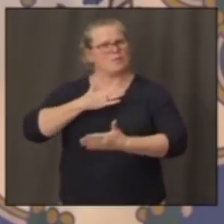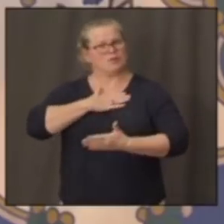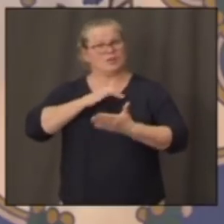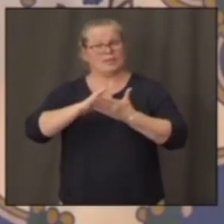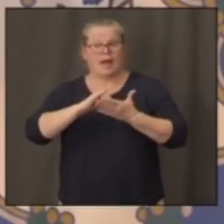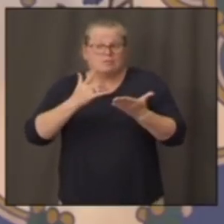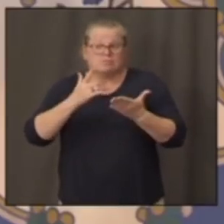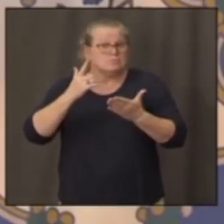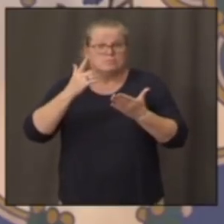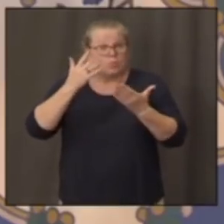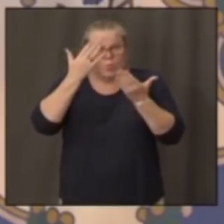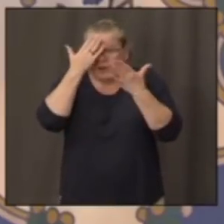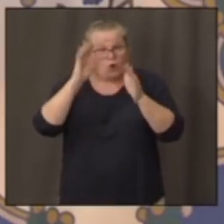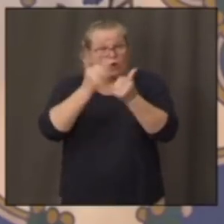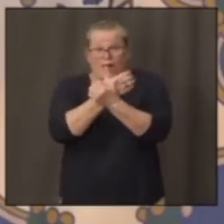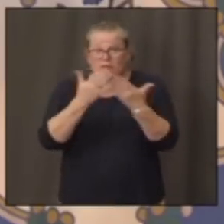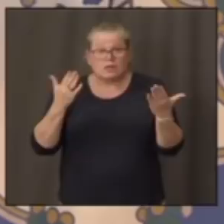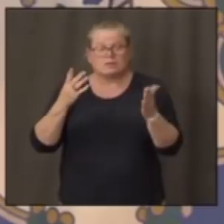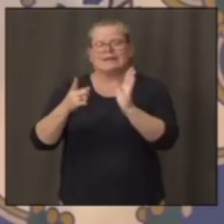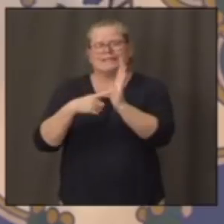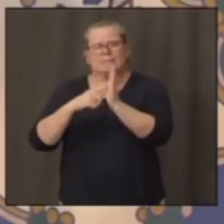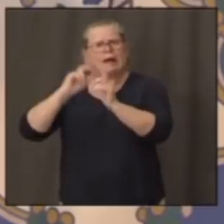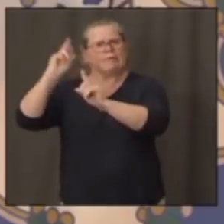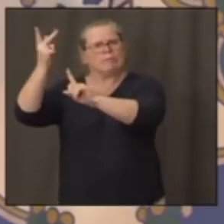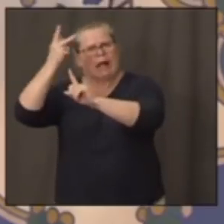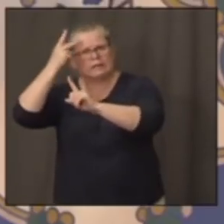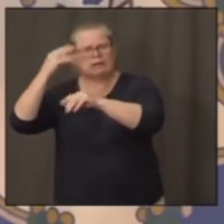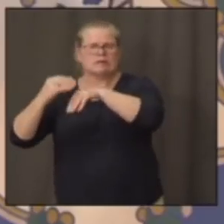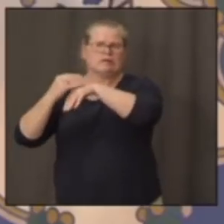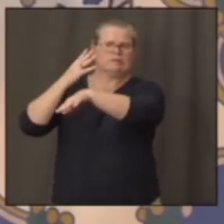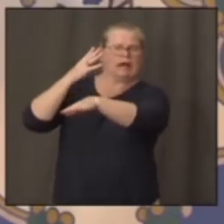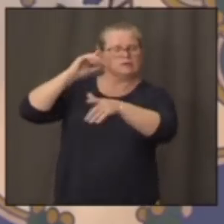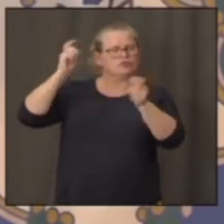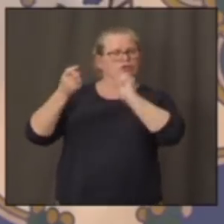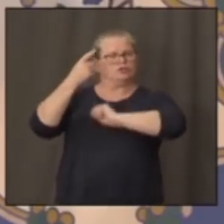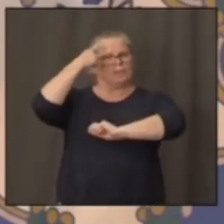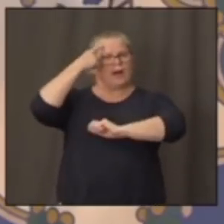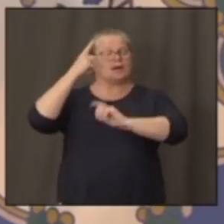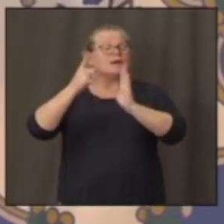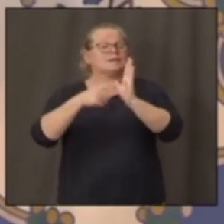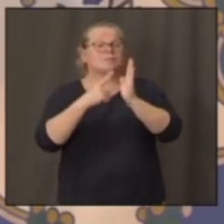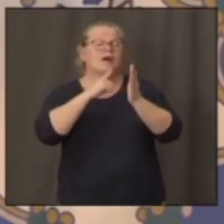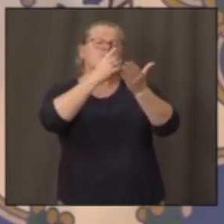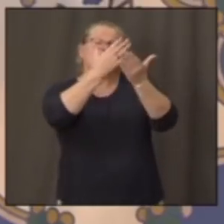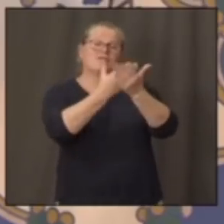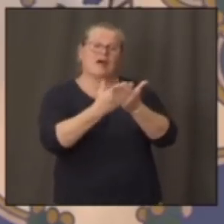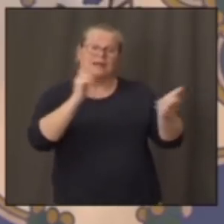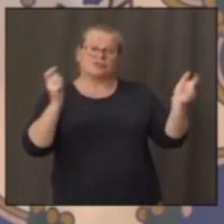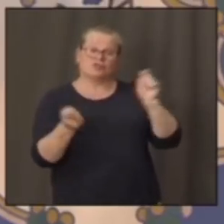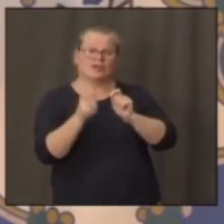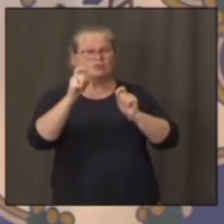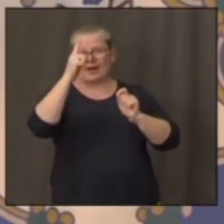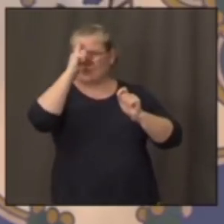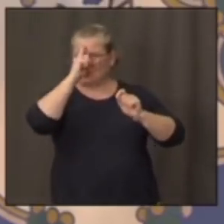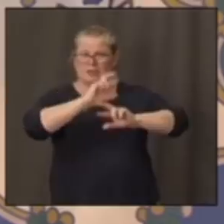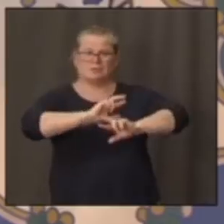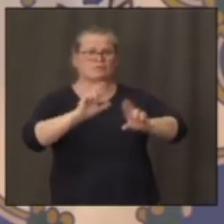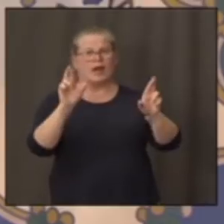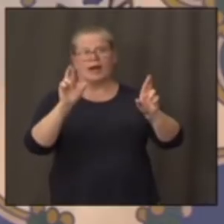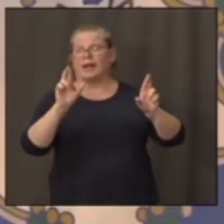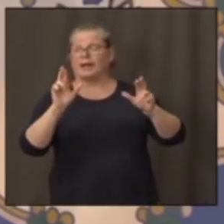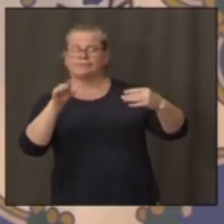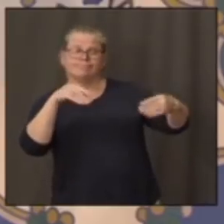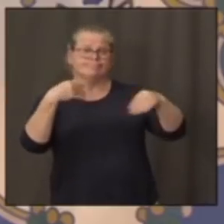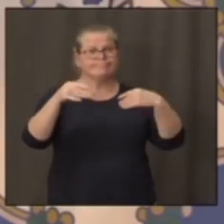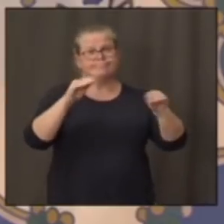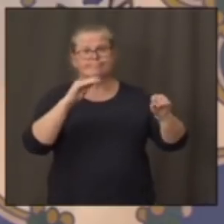mind is the worst thing. But sometimes when the facts change, you've got to go with it. And you've been able to say that. And as also pointed out, it's not always right and wrong. We have to